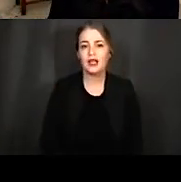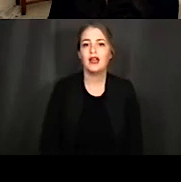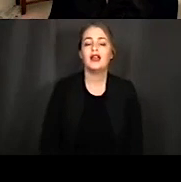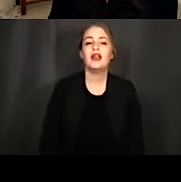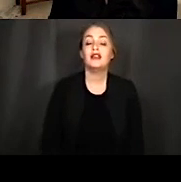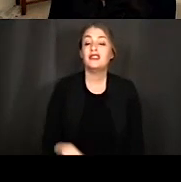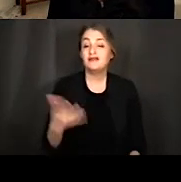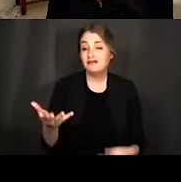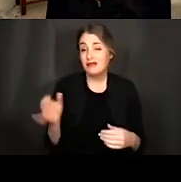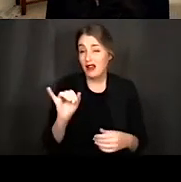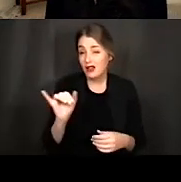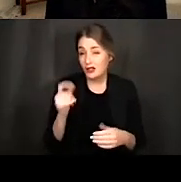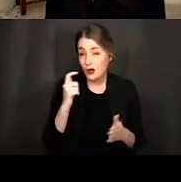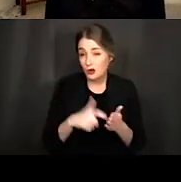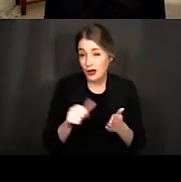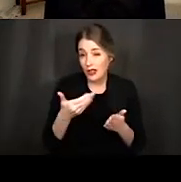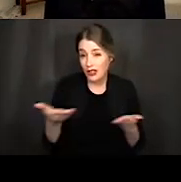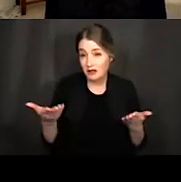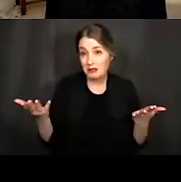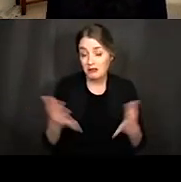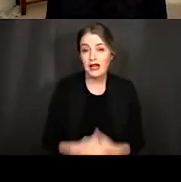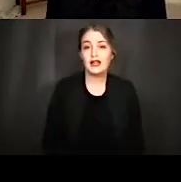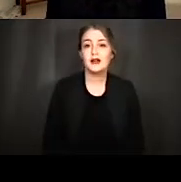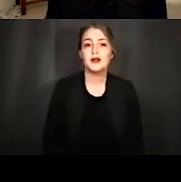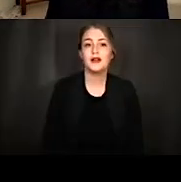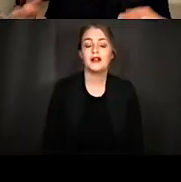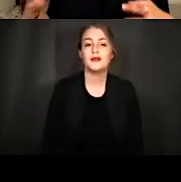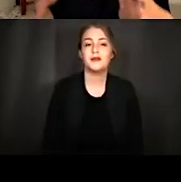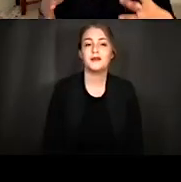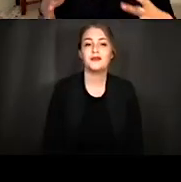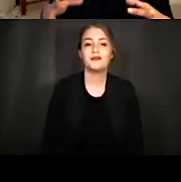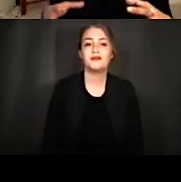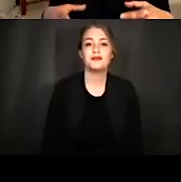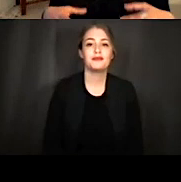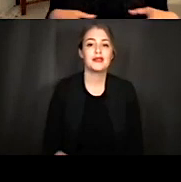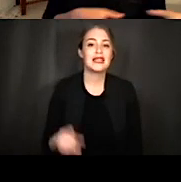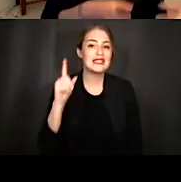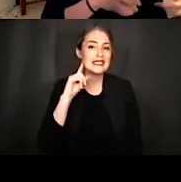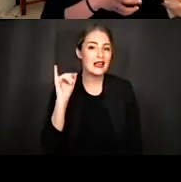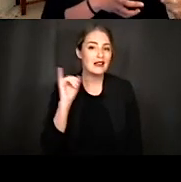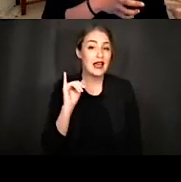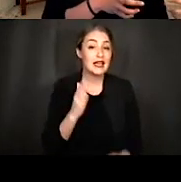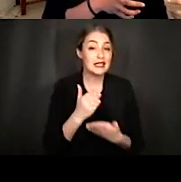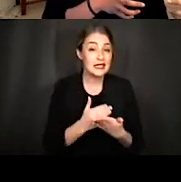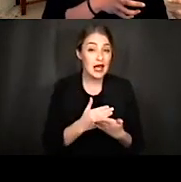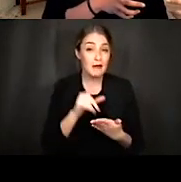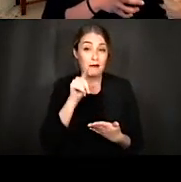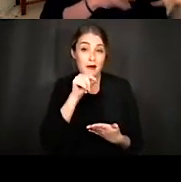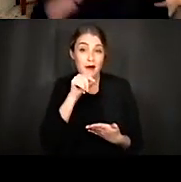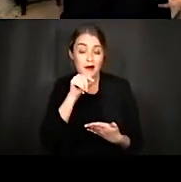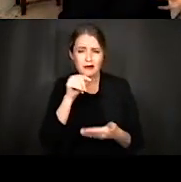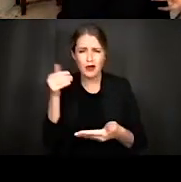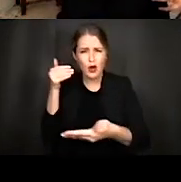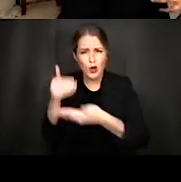noticed a couple of other themes. So spatially, it sounded like some of the birds were sitting right next to the microphone,